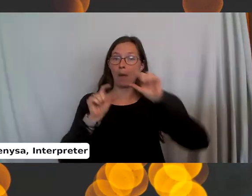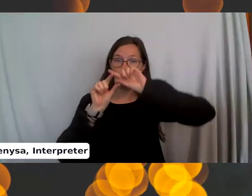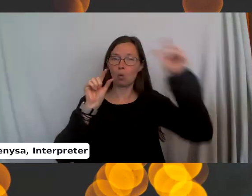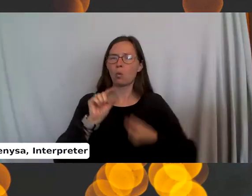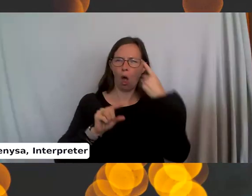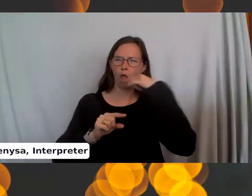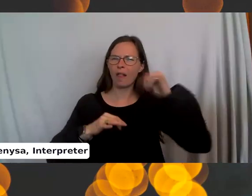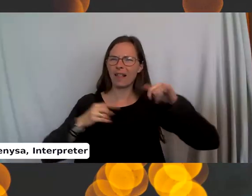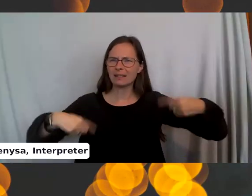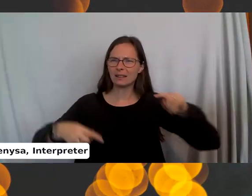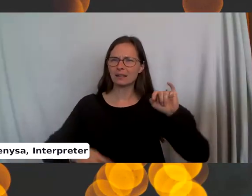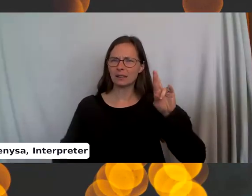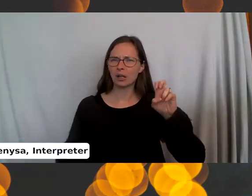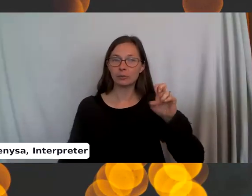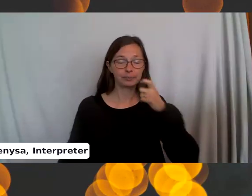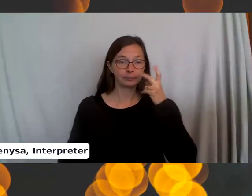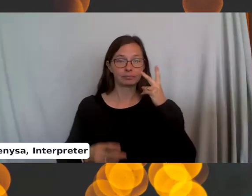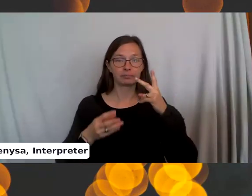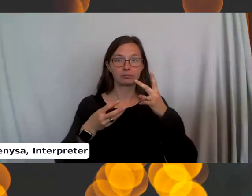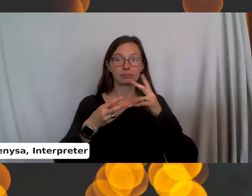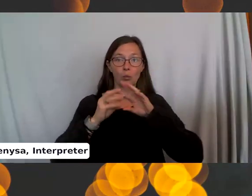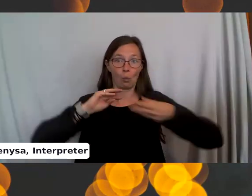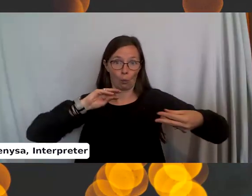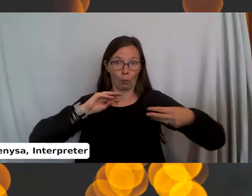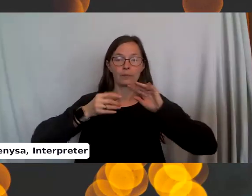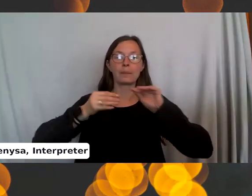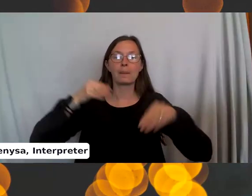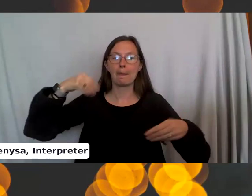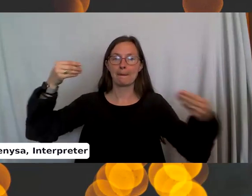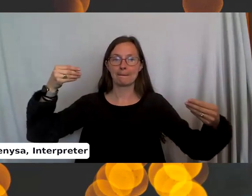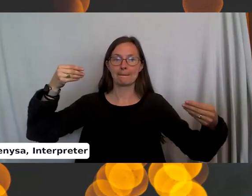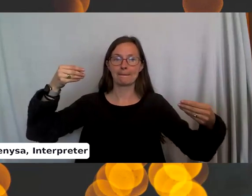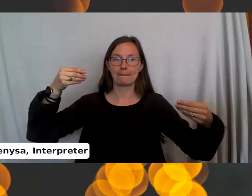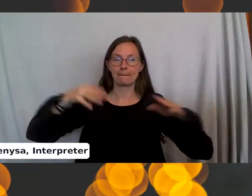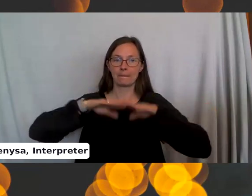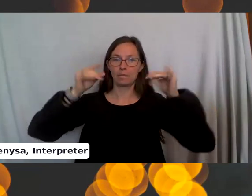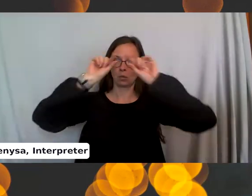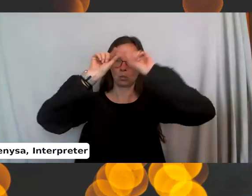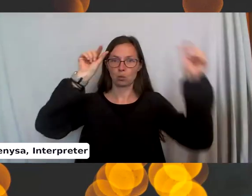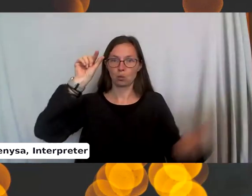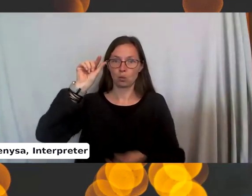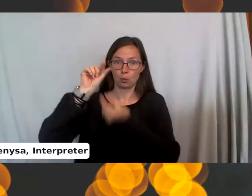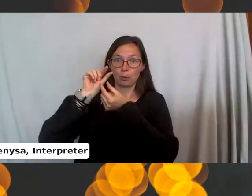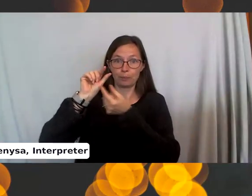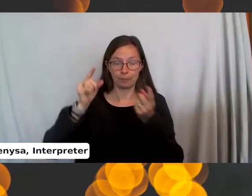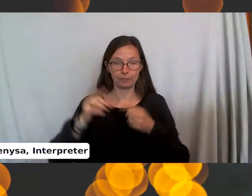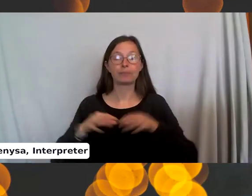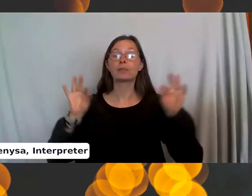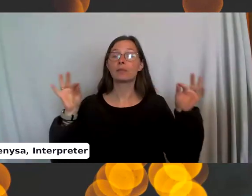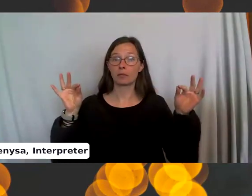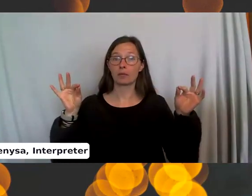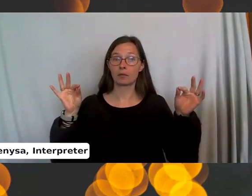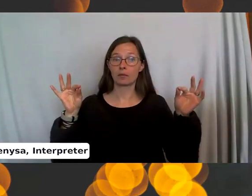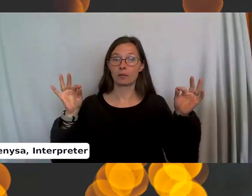watch. So you pull it apart and it opens up like a loop, right? And you're going to